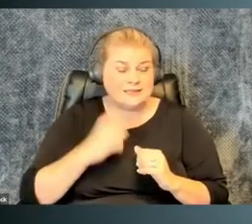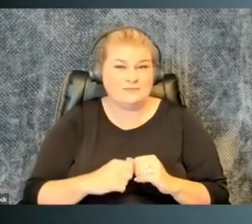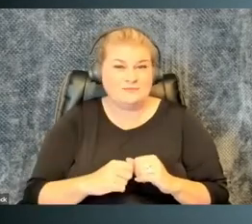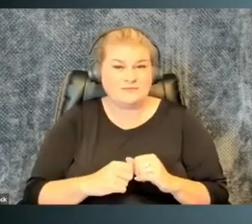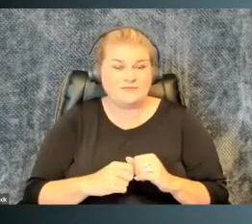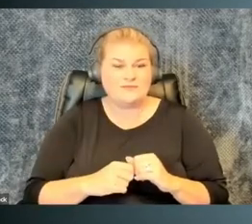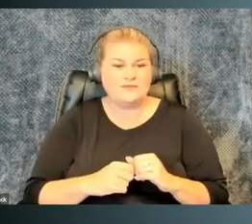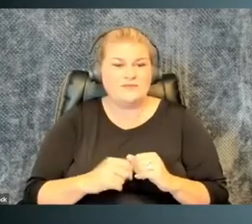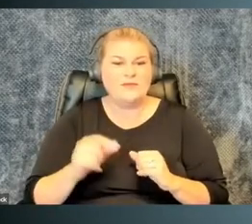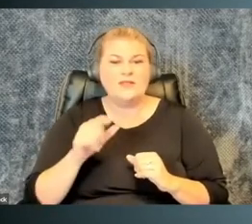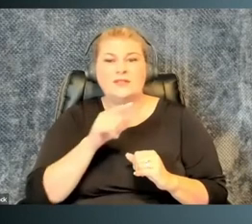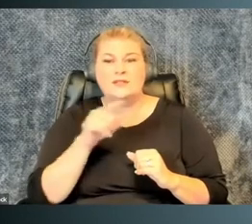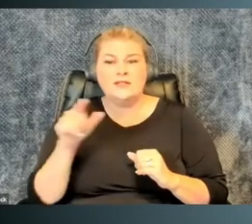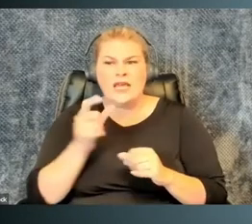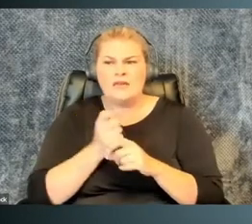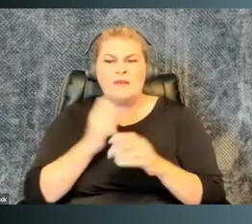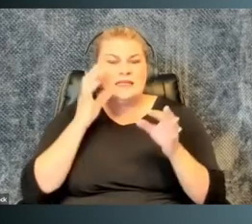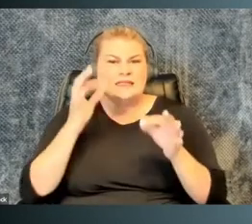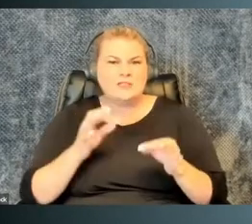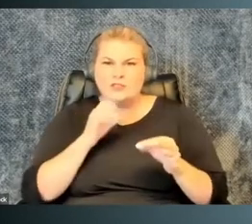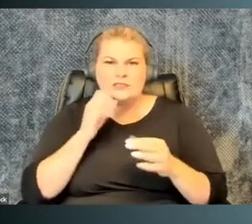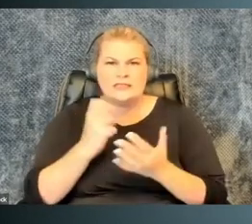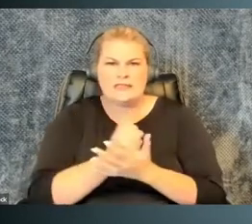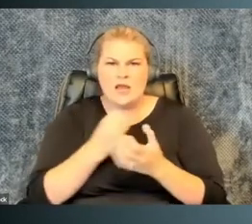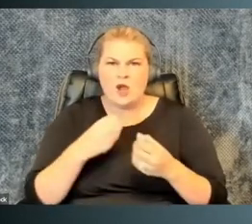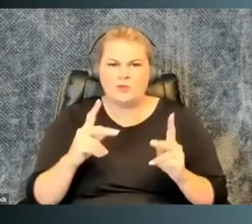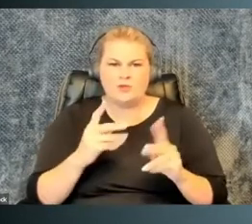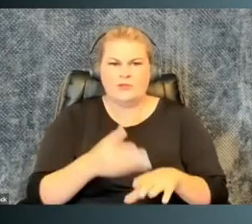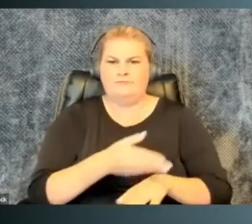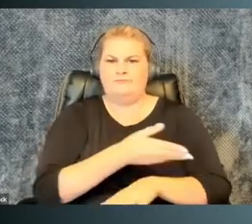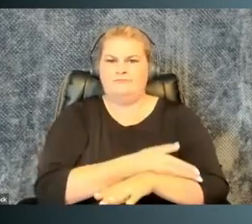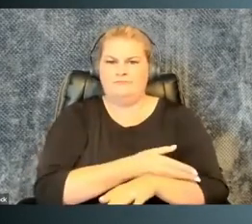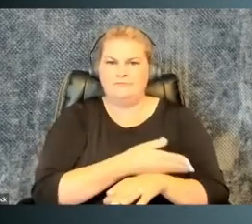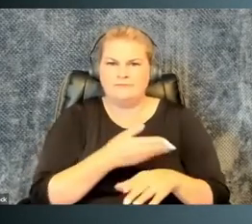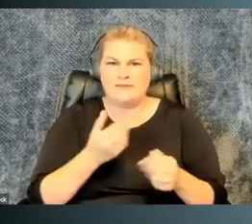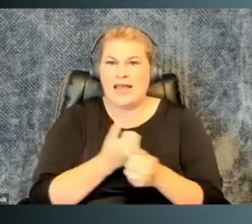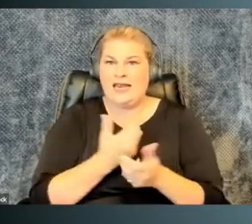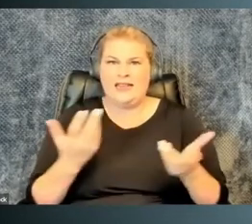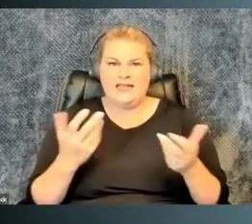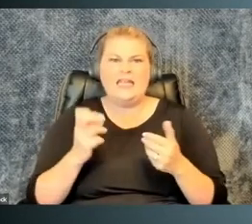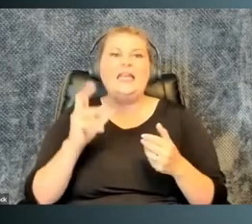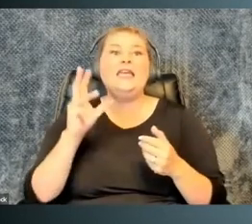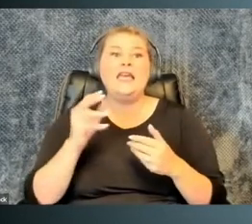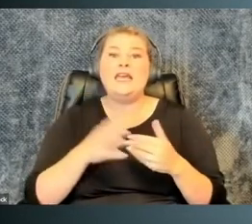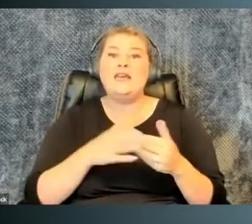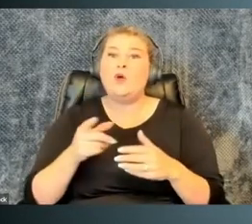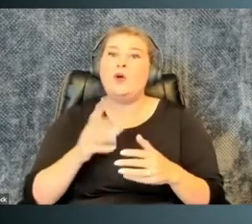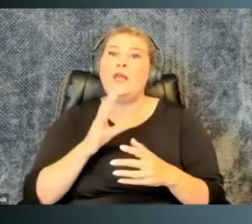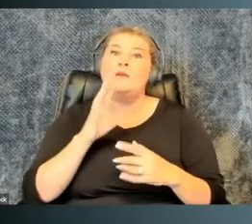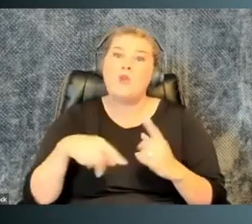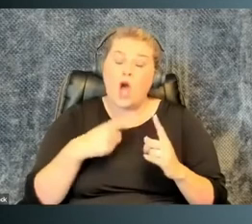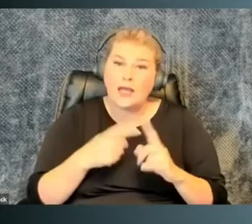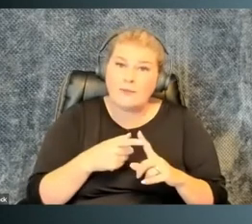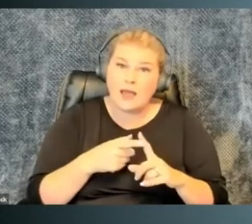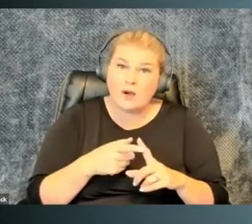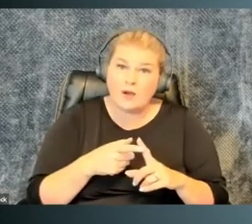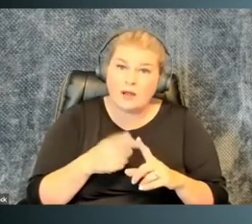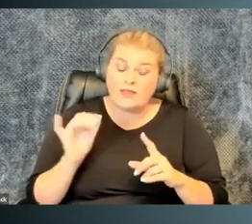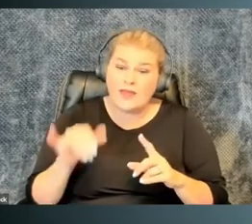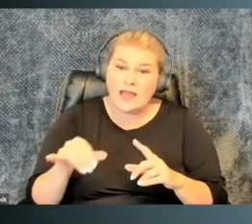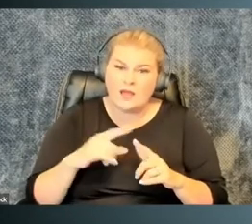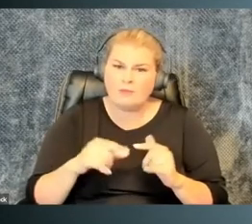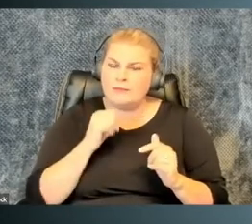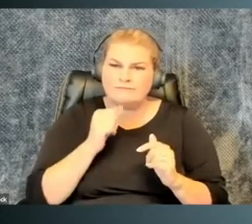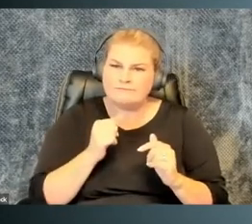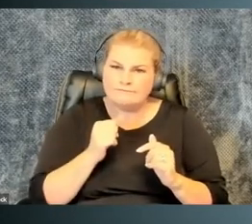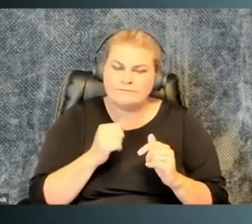Still, and this was a few years ago, they made decisions, they didn't take opportunities to make things more accessible, even though they keep talking